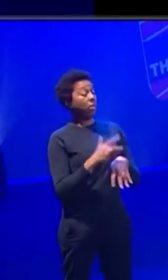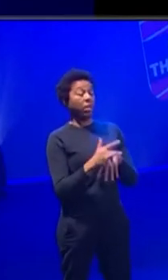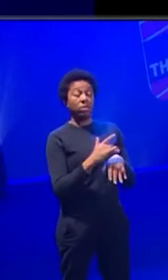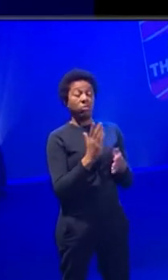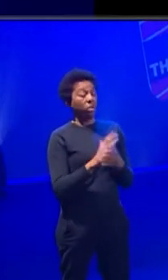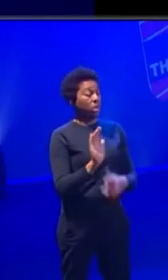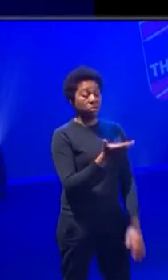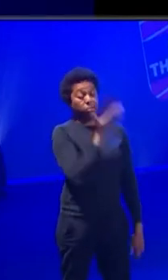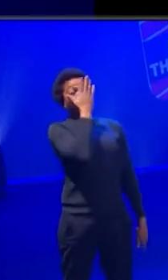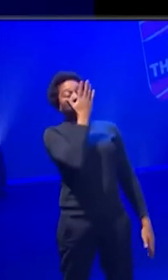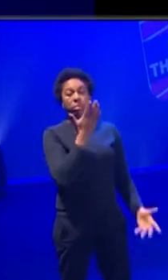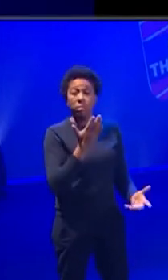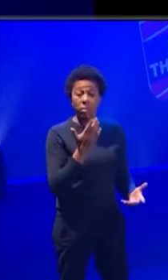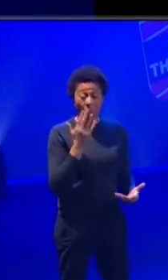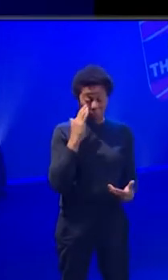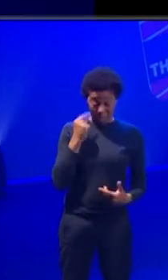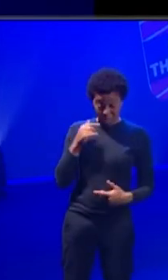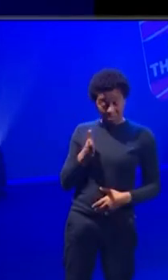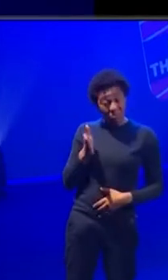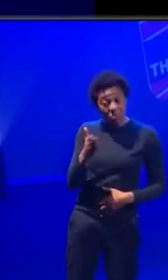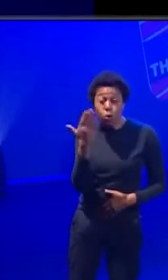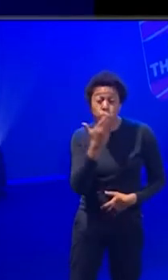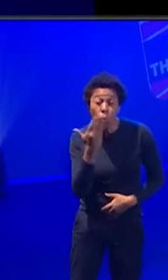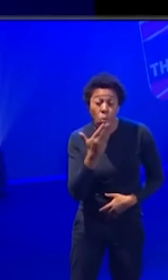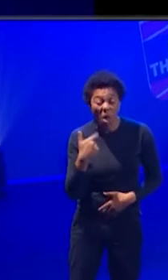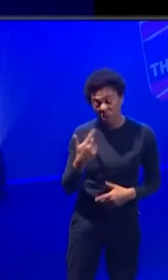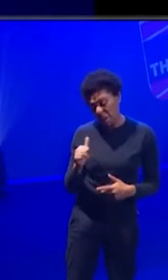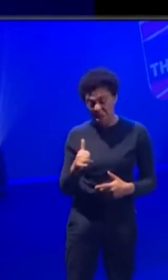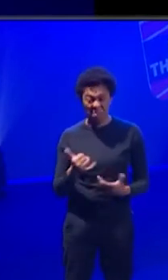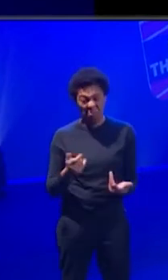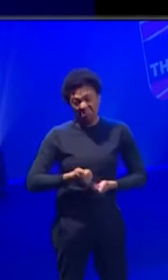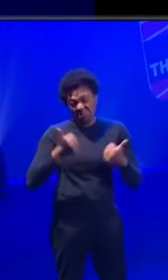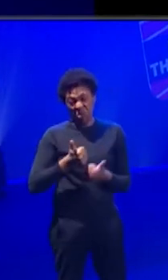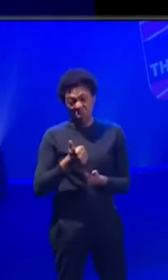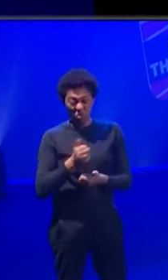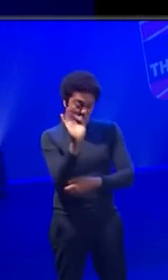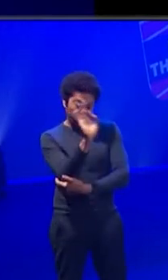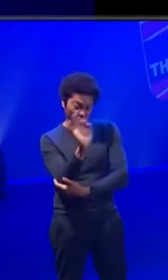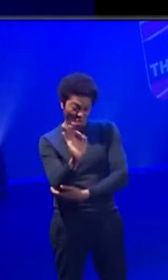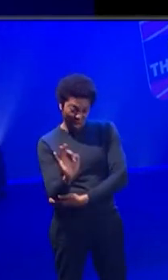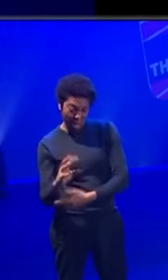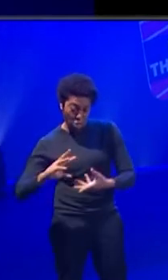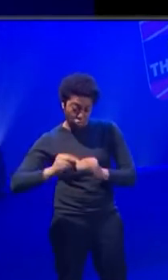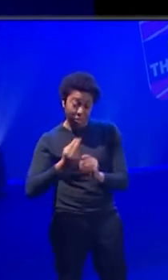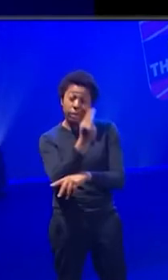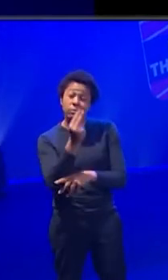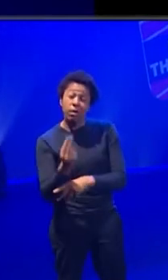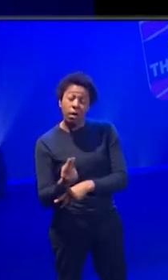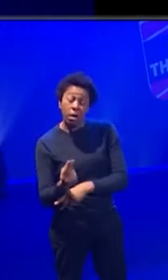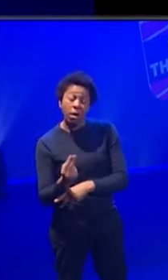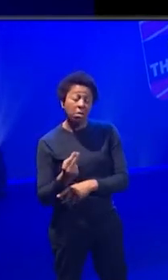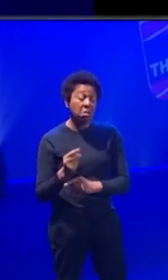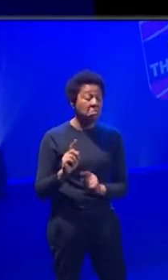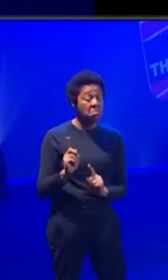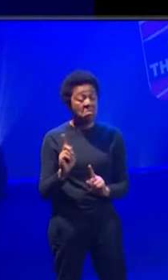good at much, but I could do technical drawing and I could do art. And what appealed to